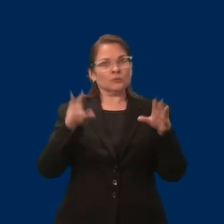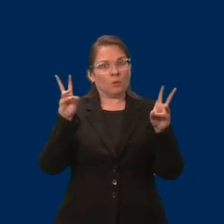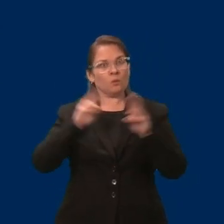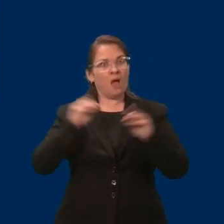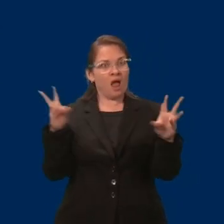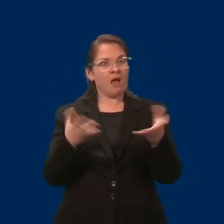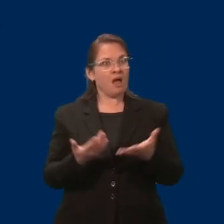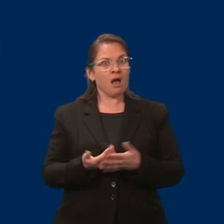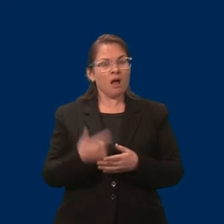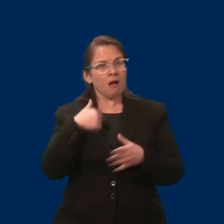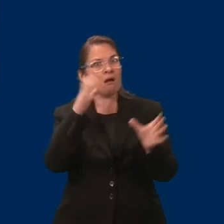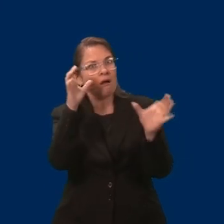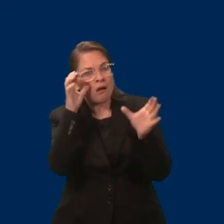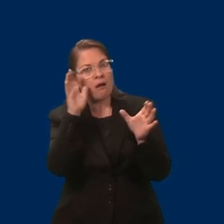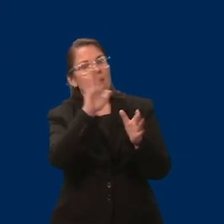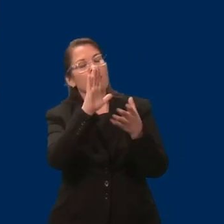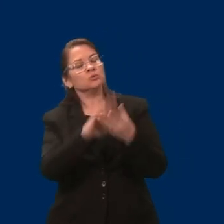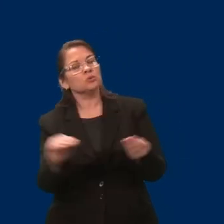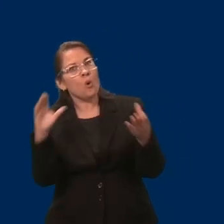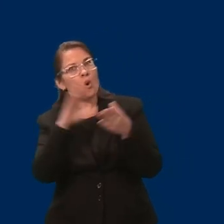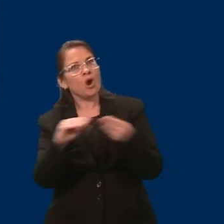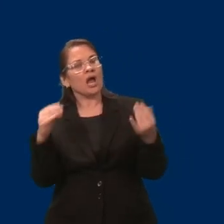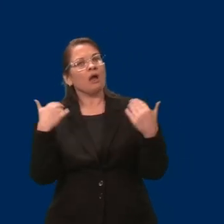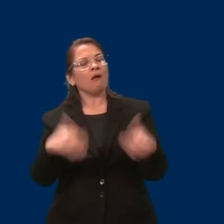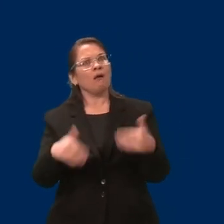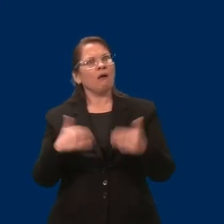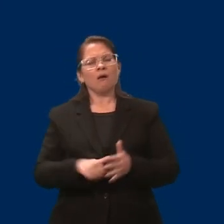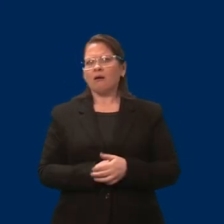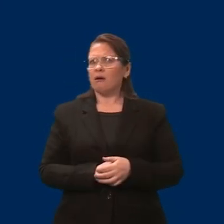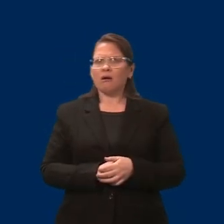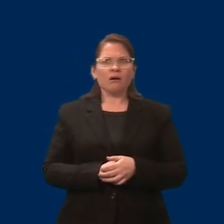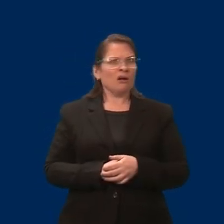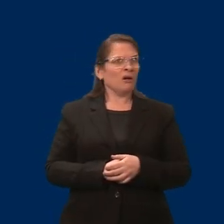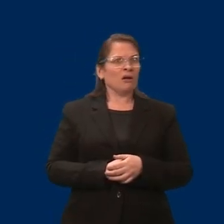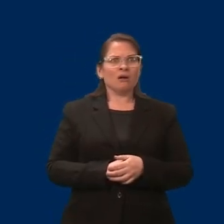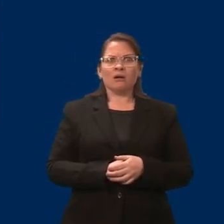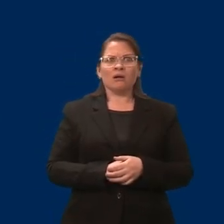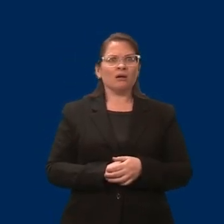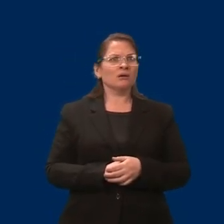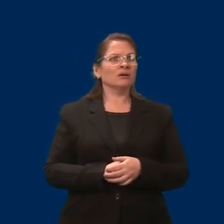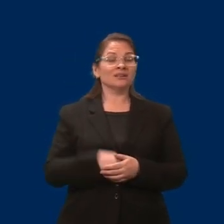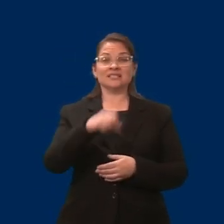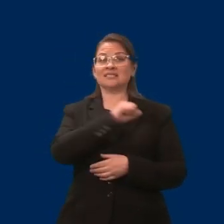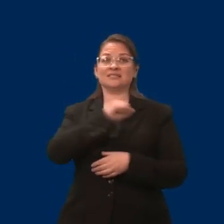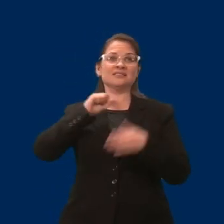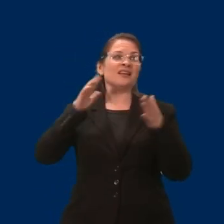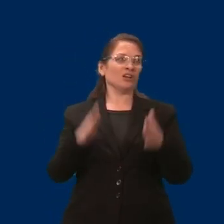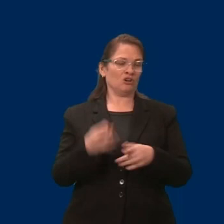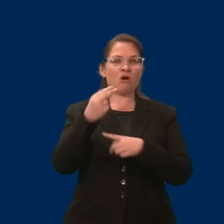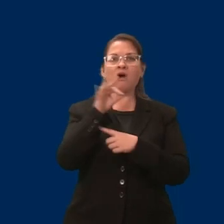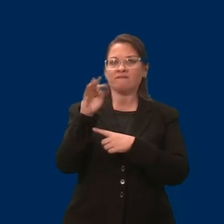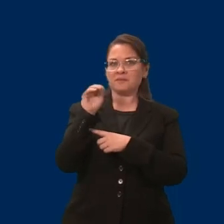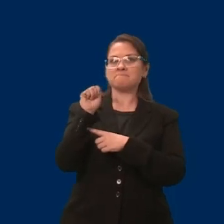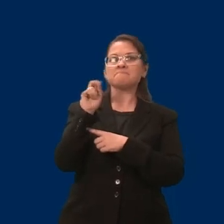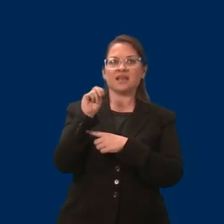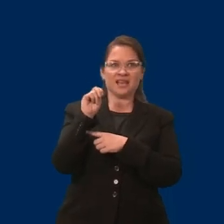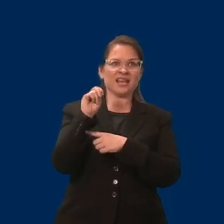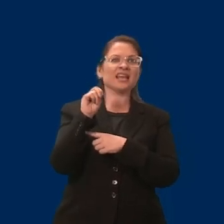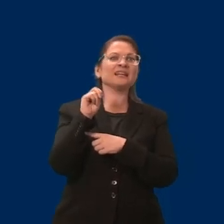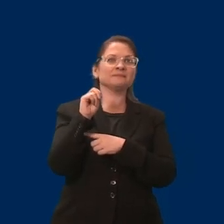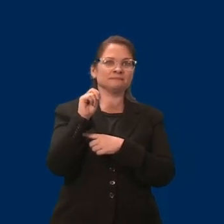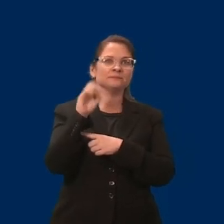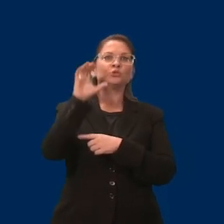within our system. And so bear with me. I'm John Hoffman. I represent Senate District 34, Coon Rapids, Champlin, Brooklyn Park,